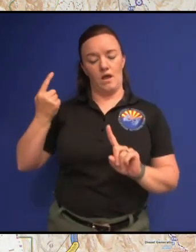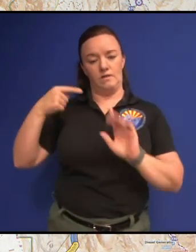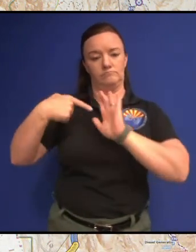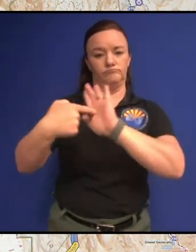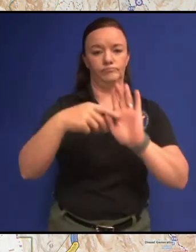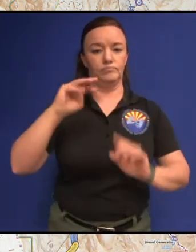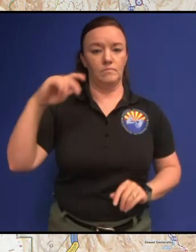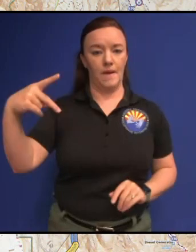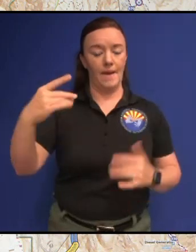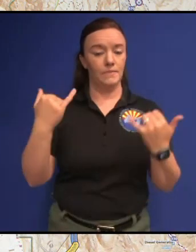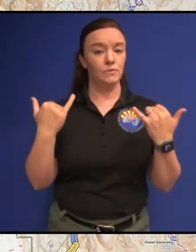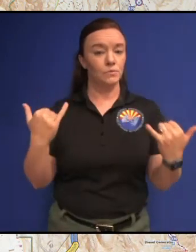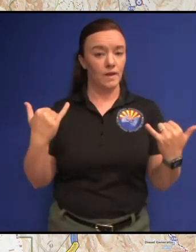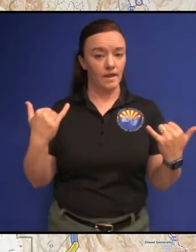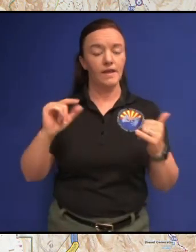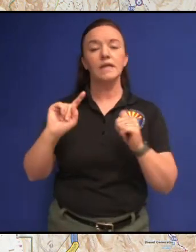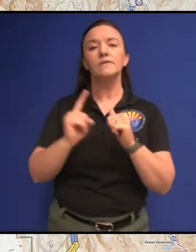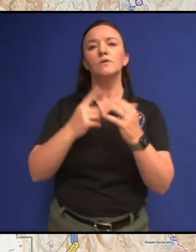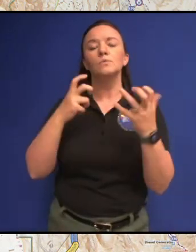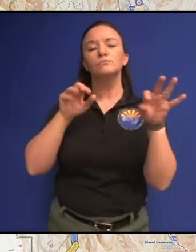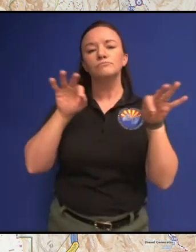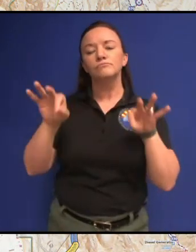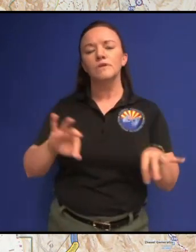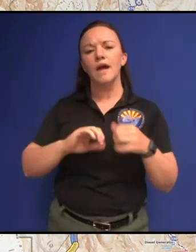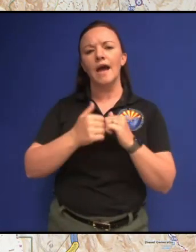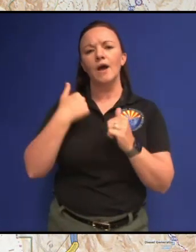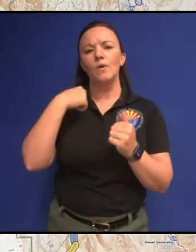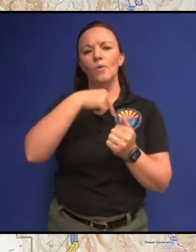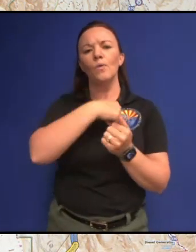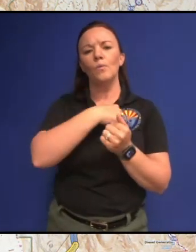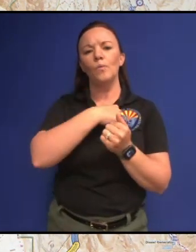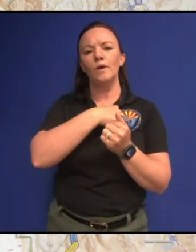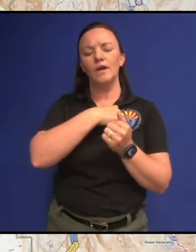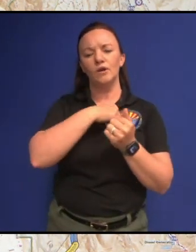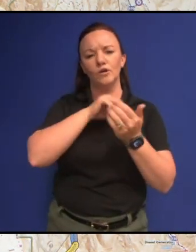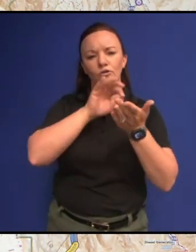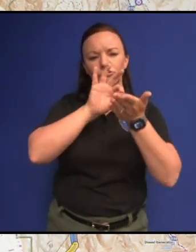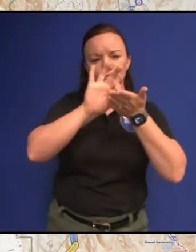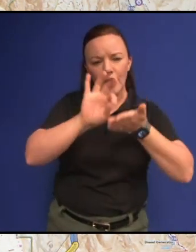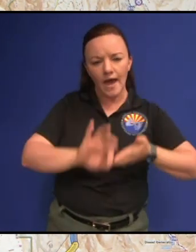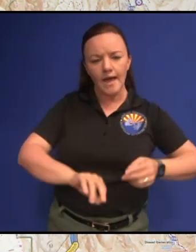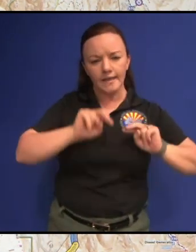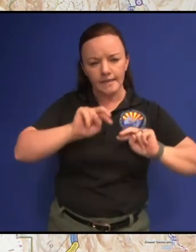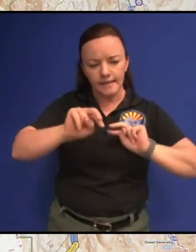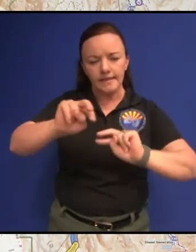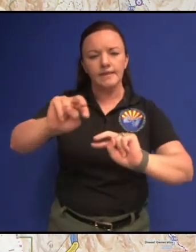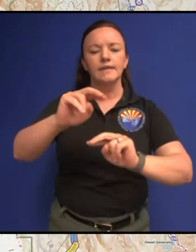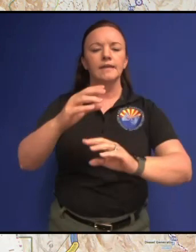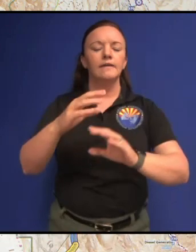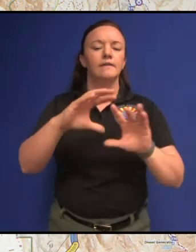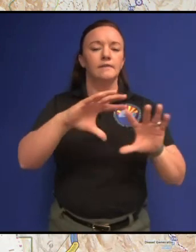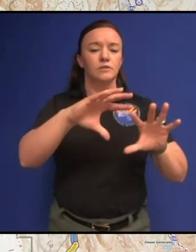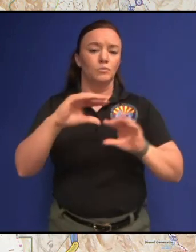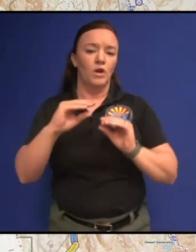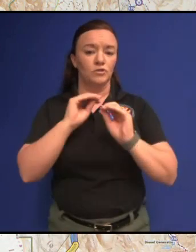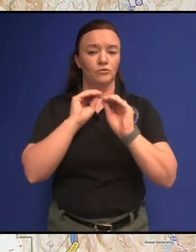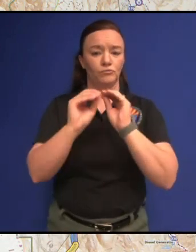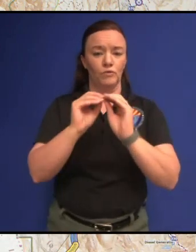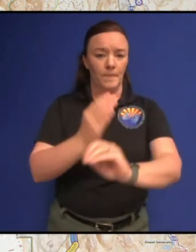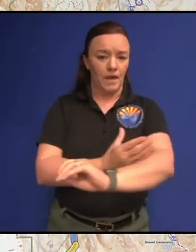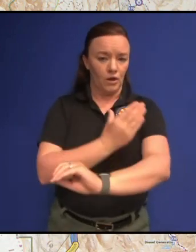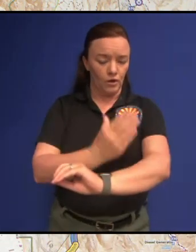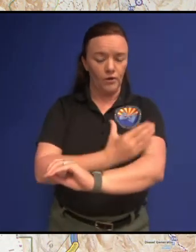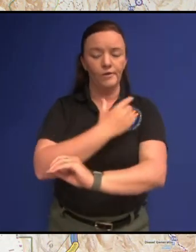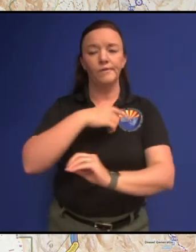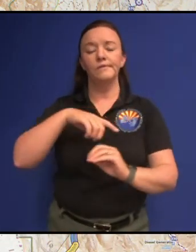a little bit about how we're tracking the repair, the suppression repair, and the containment